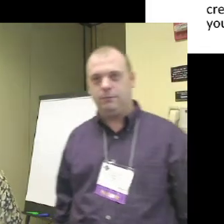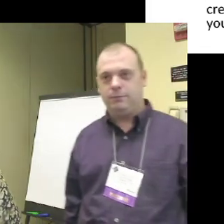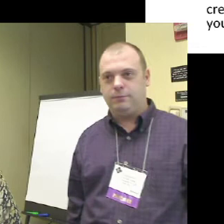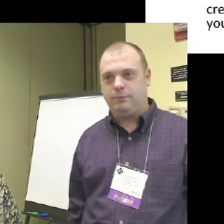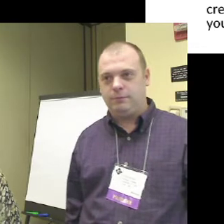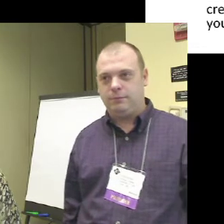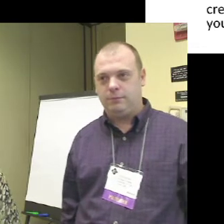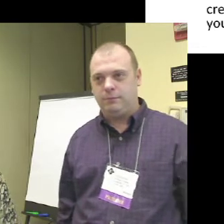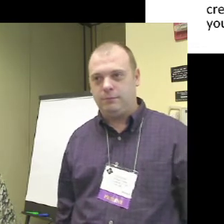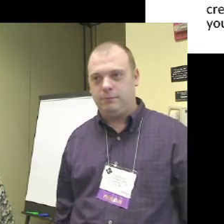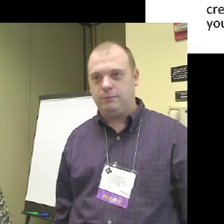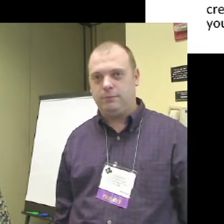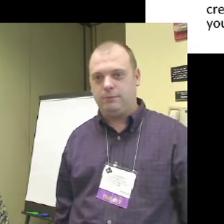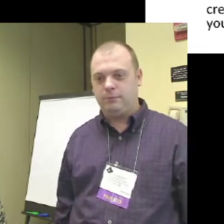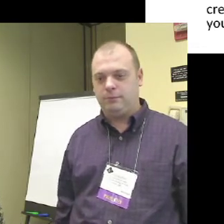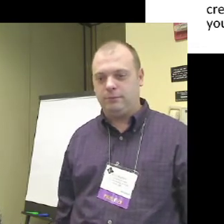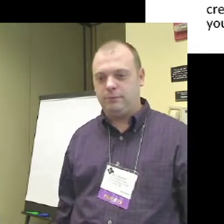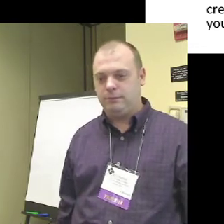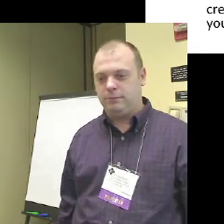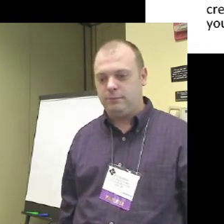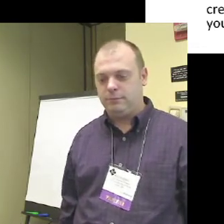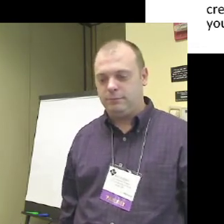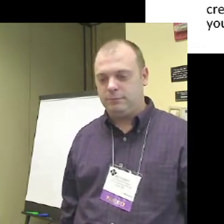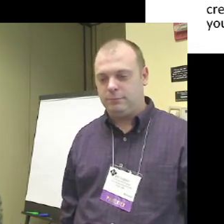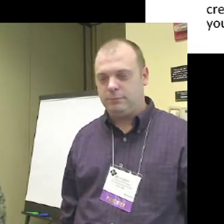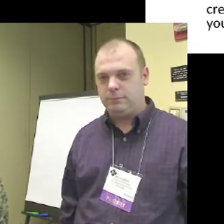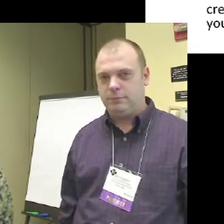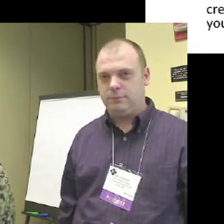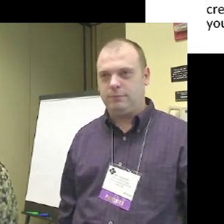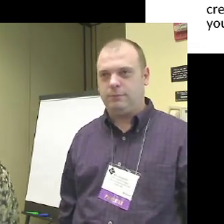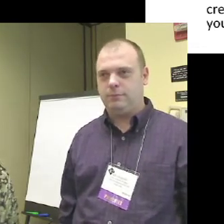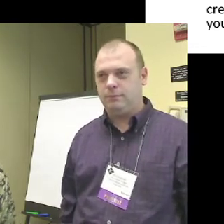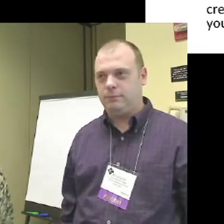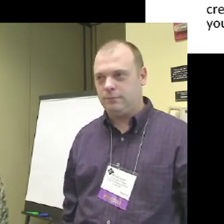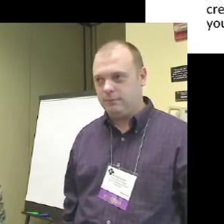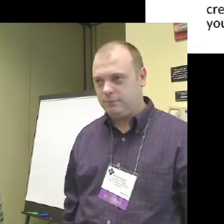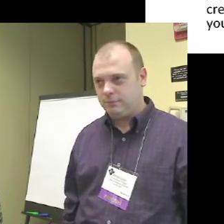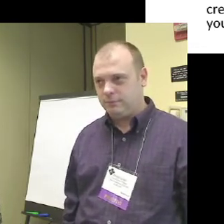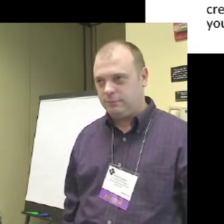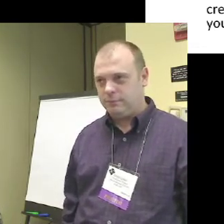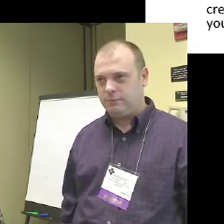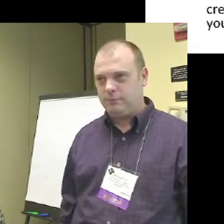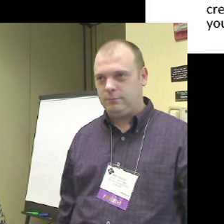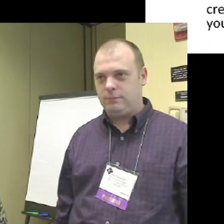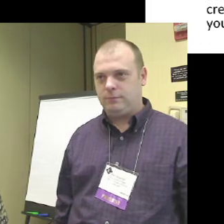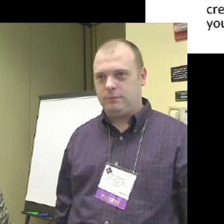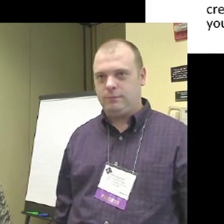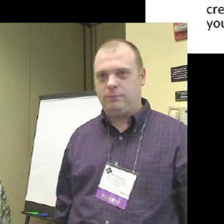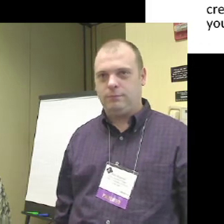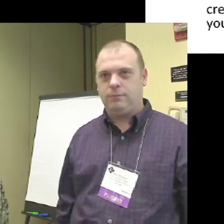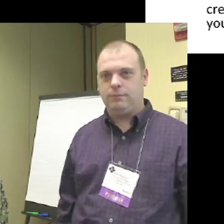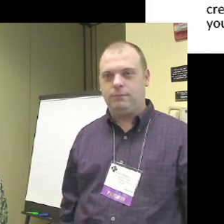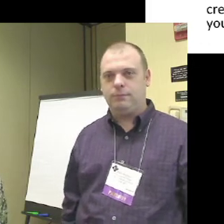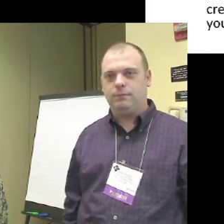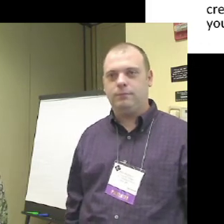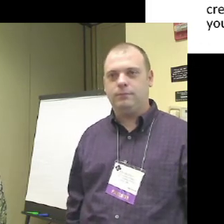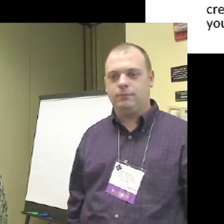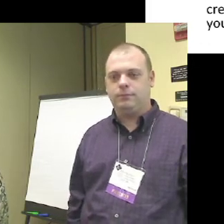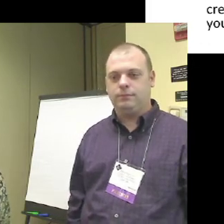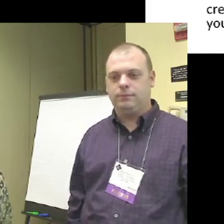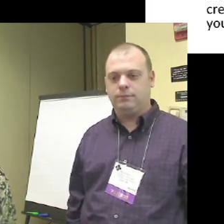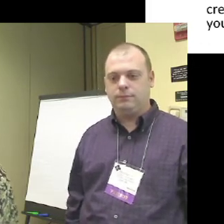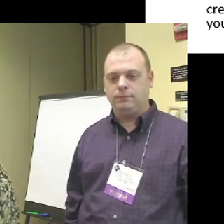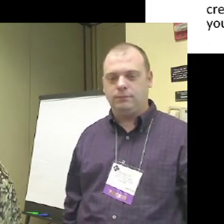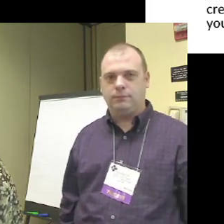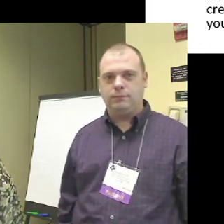to go back to England at 4.30pm. So we will be available from 2pm to 3.30pm. If people